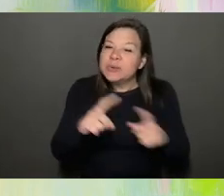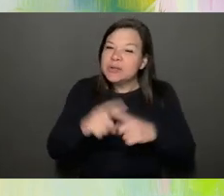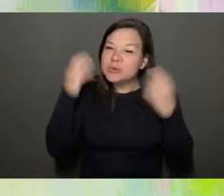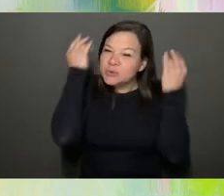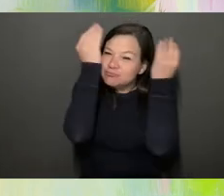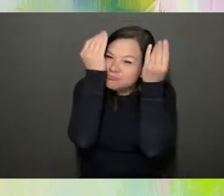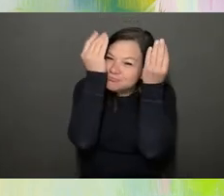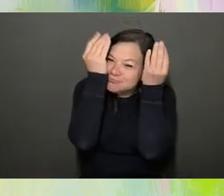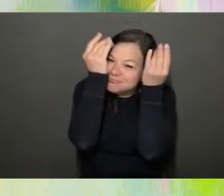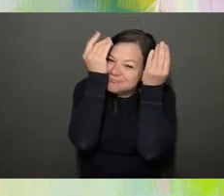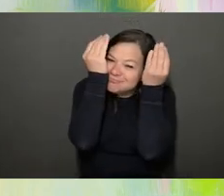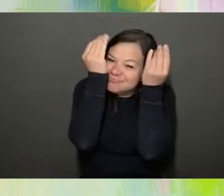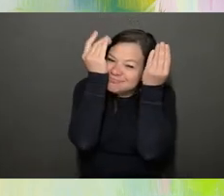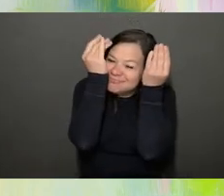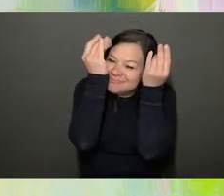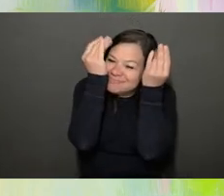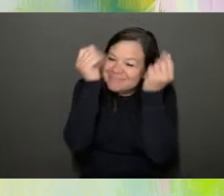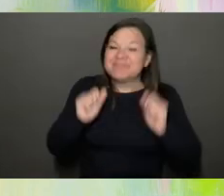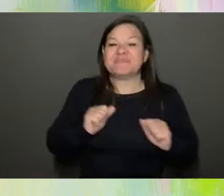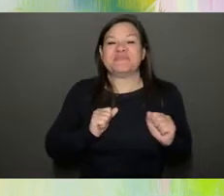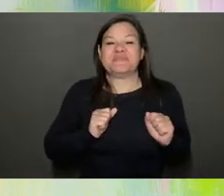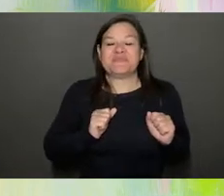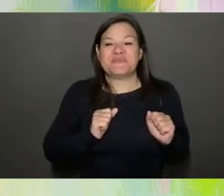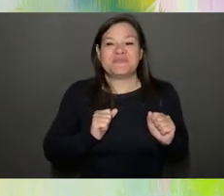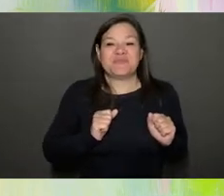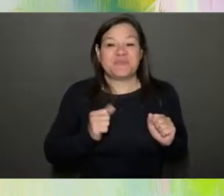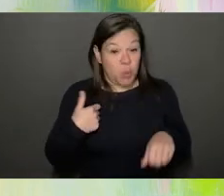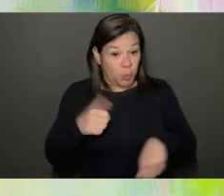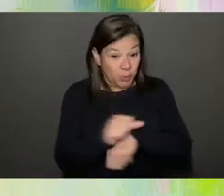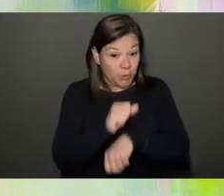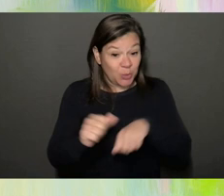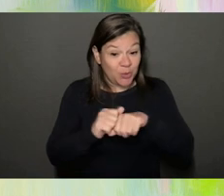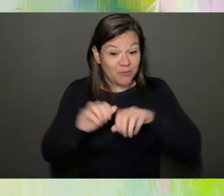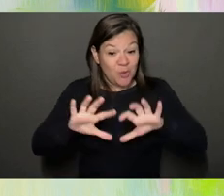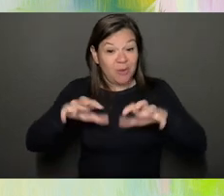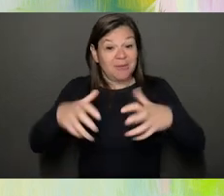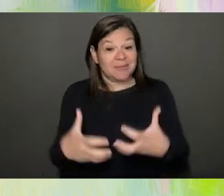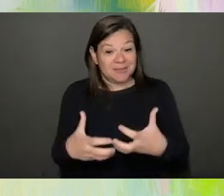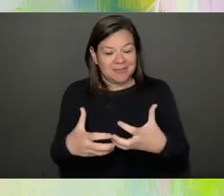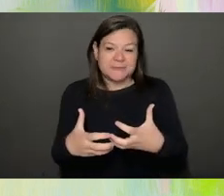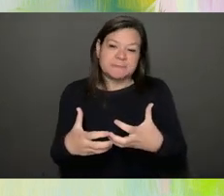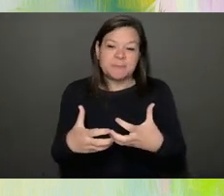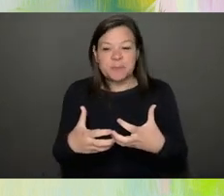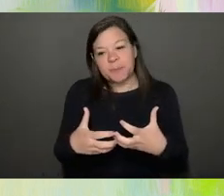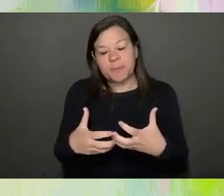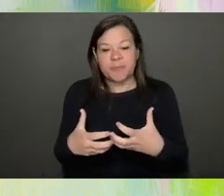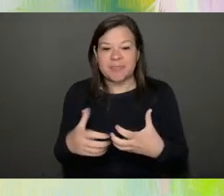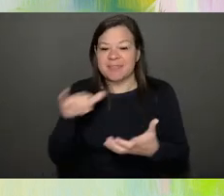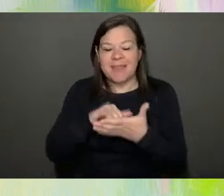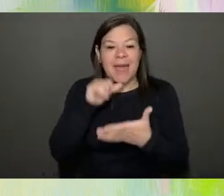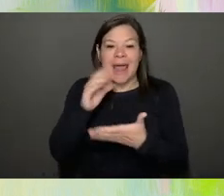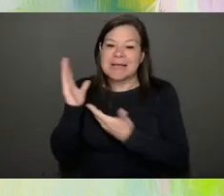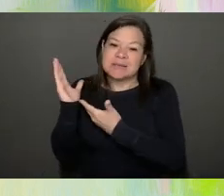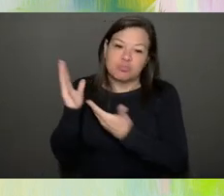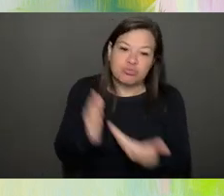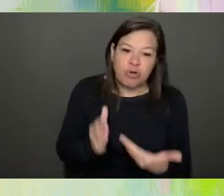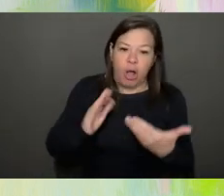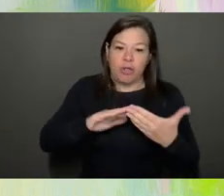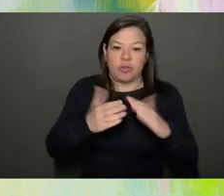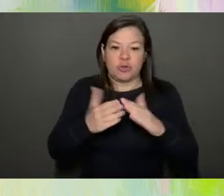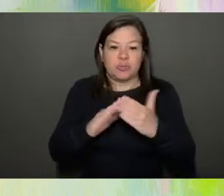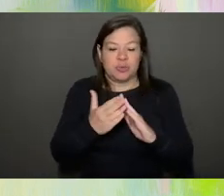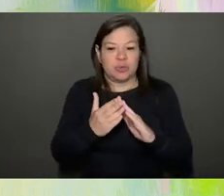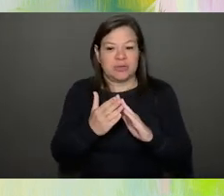about, you know, if you work for an organization that hasn't necessarily brought the community voice into the fold